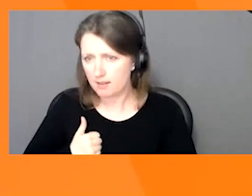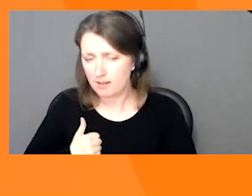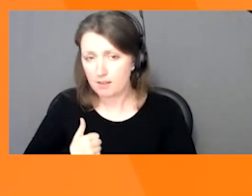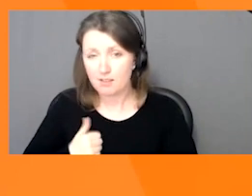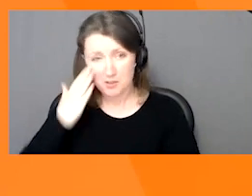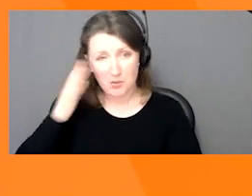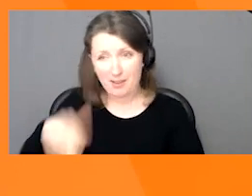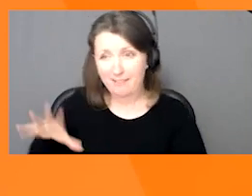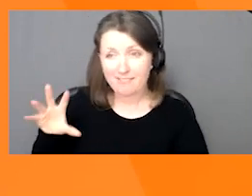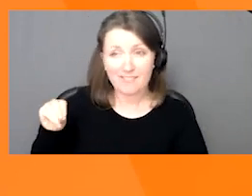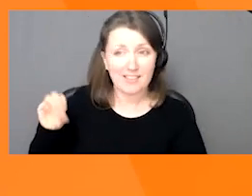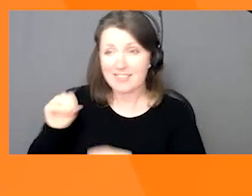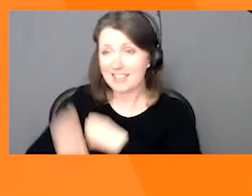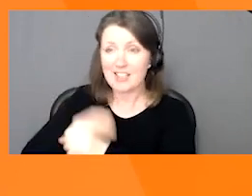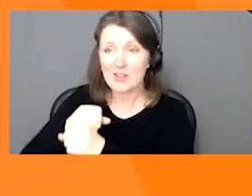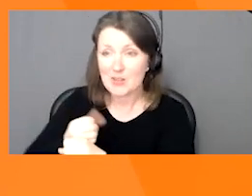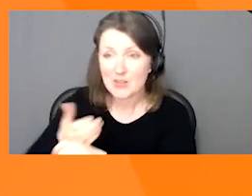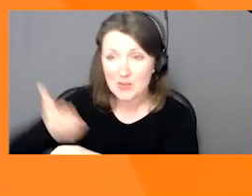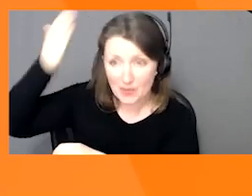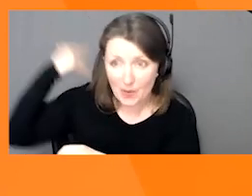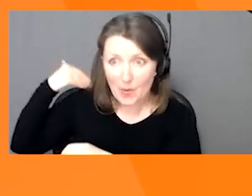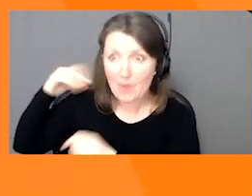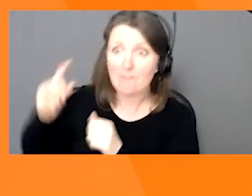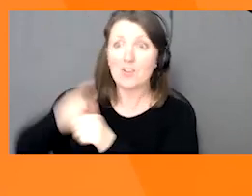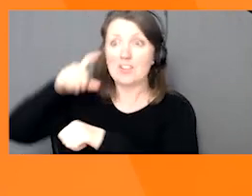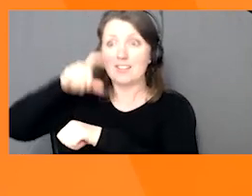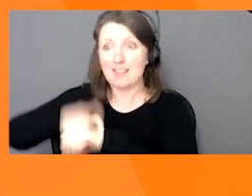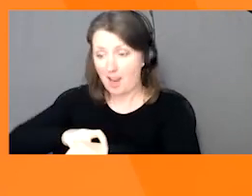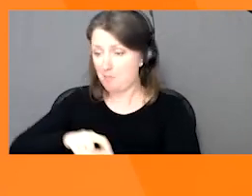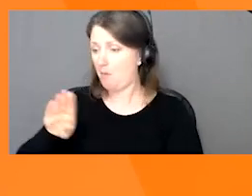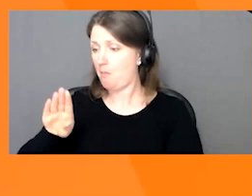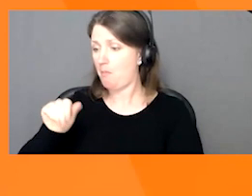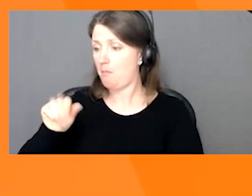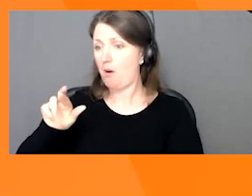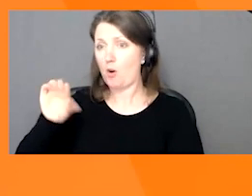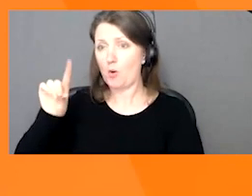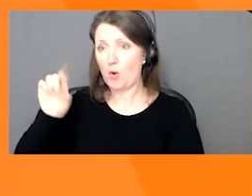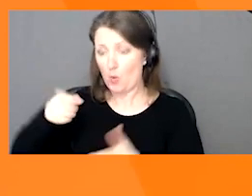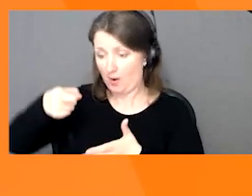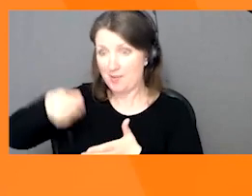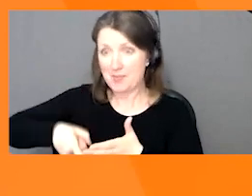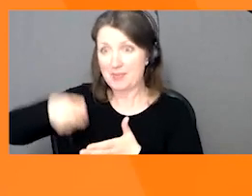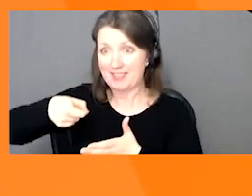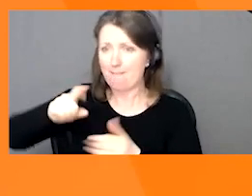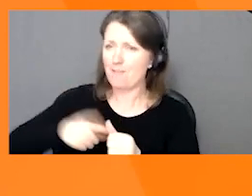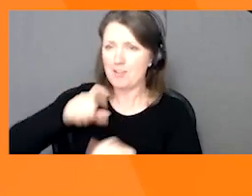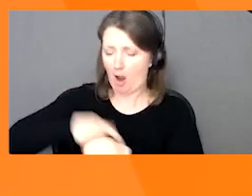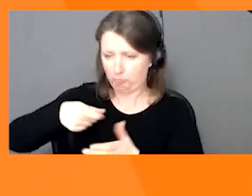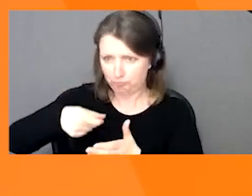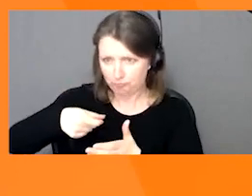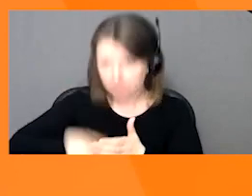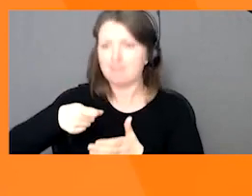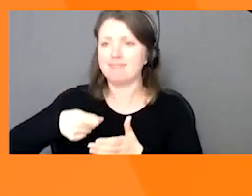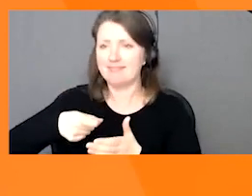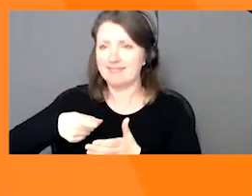barcode was scanned and we are excited that throughout the year we'll be able to share information about the future of the barcode, including a